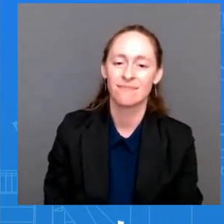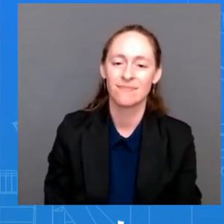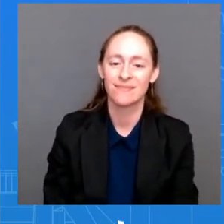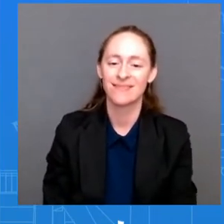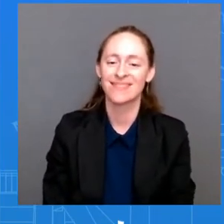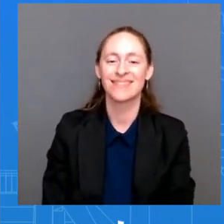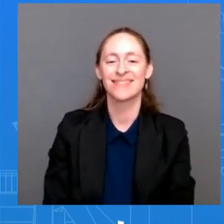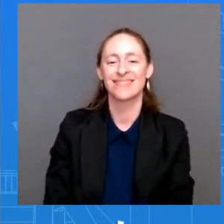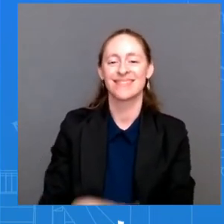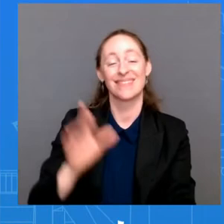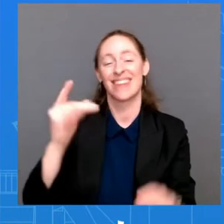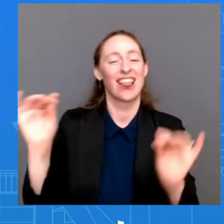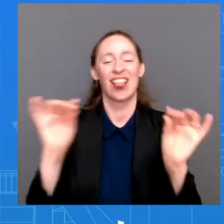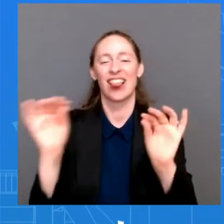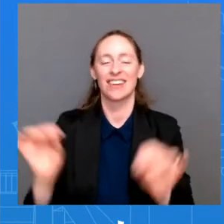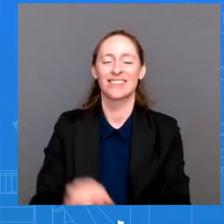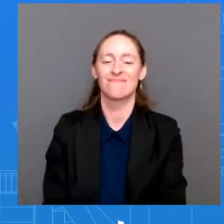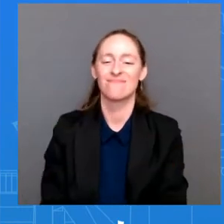Clearly, it was not funny.